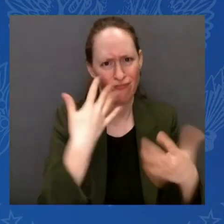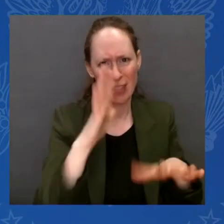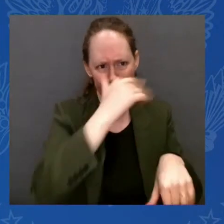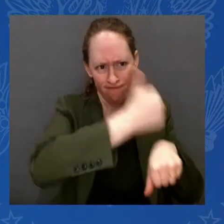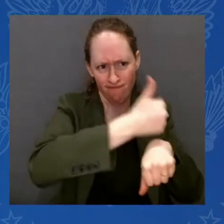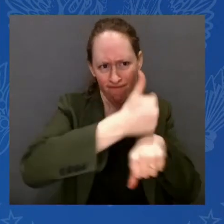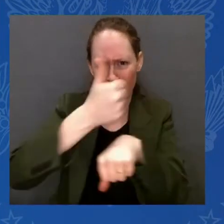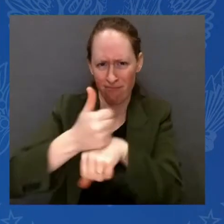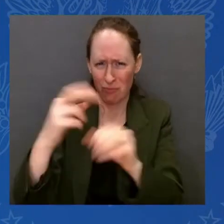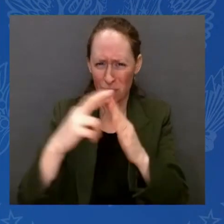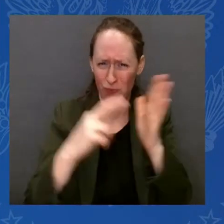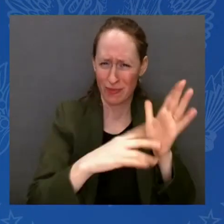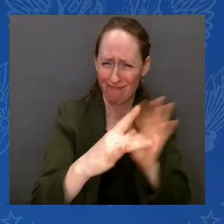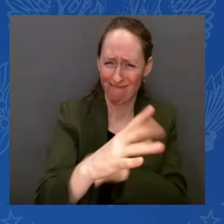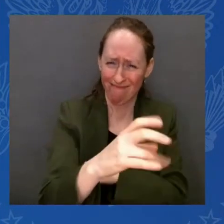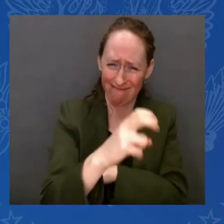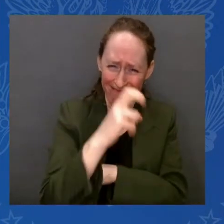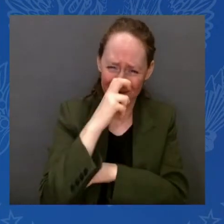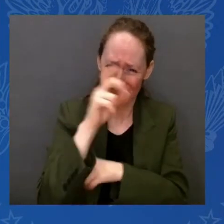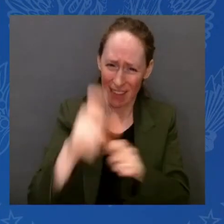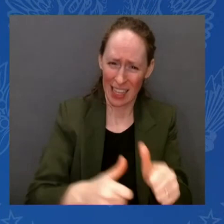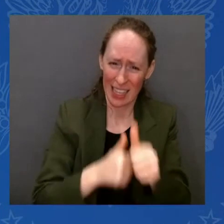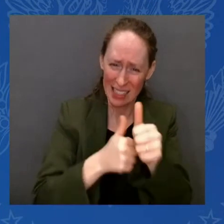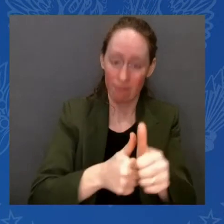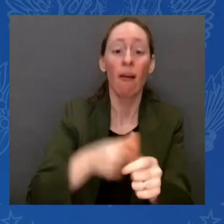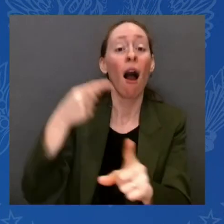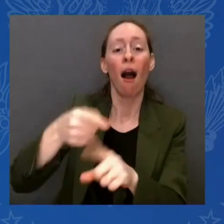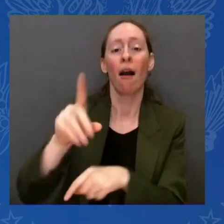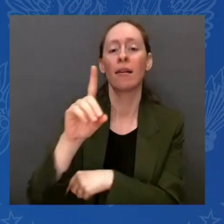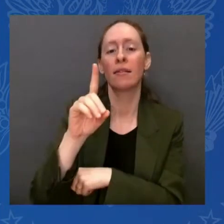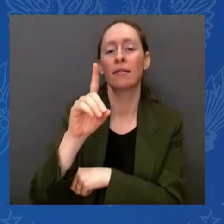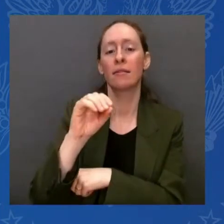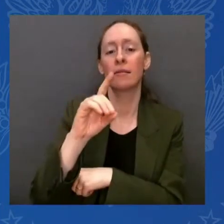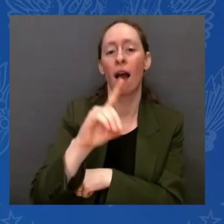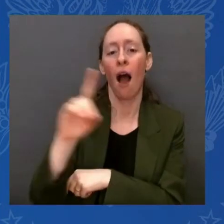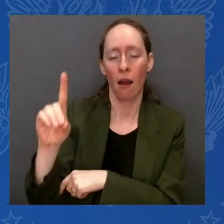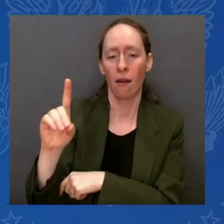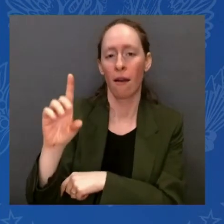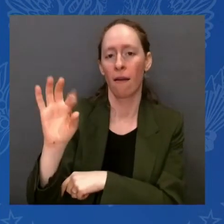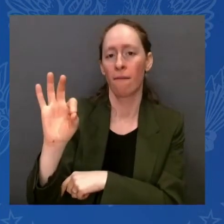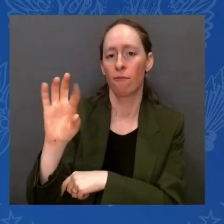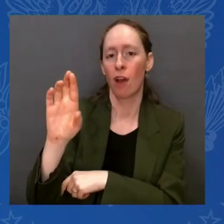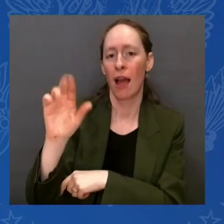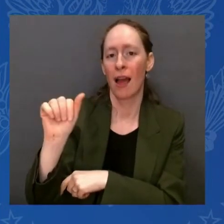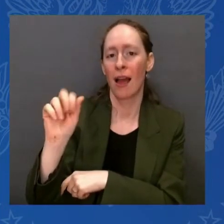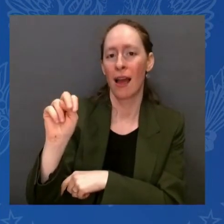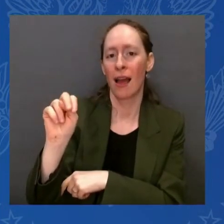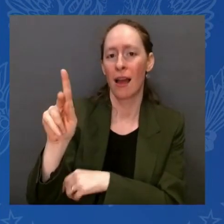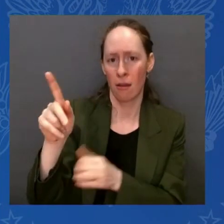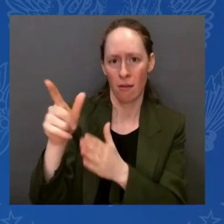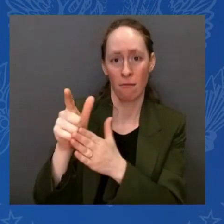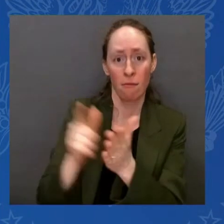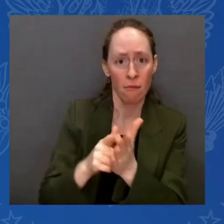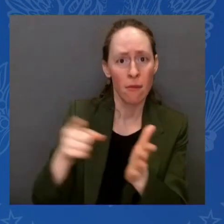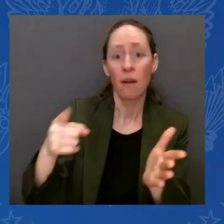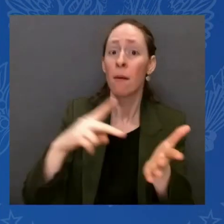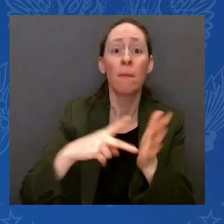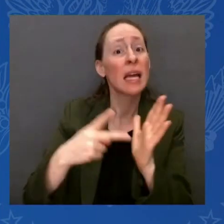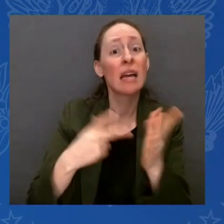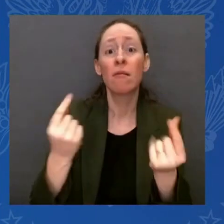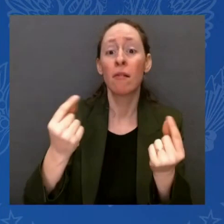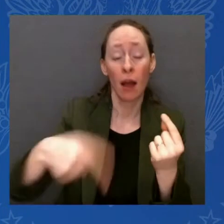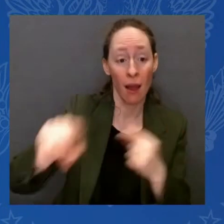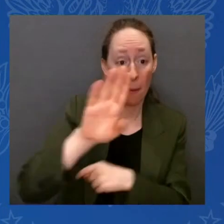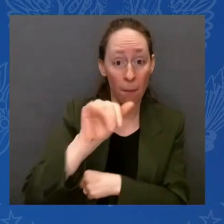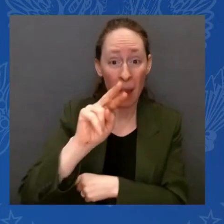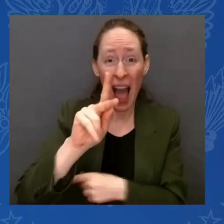the crisis we saw in 2008 would not happen again. Unfortunately, the last administration rolled back some